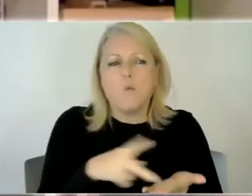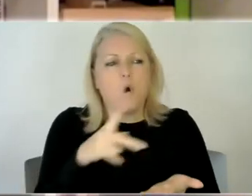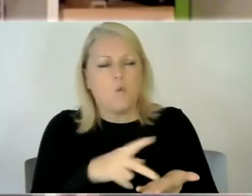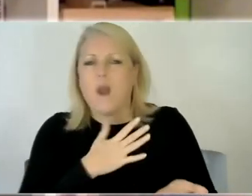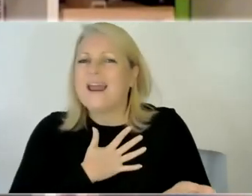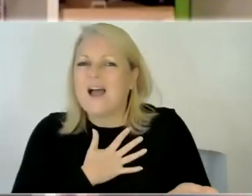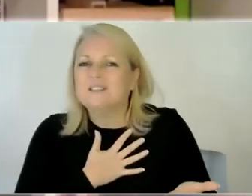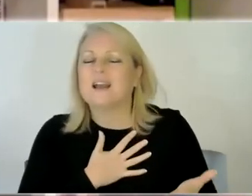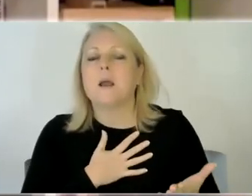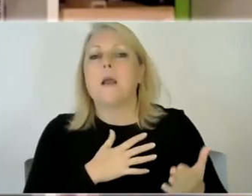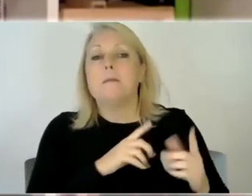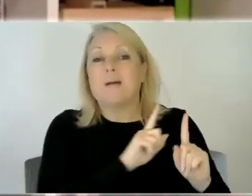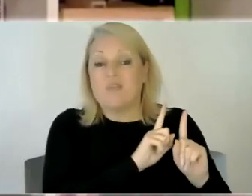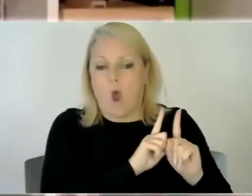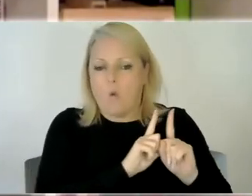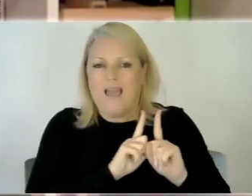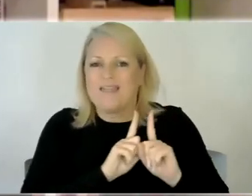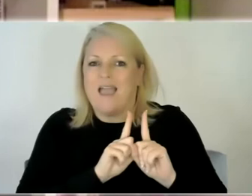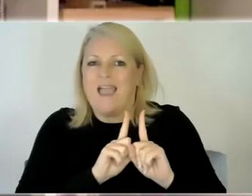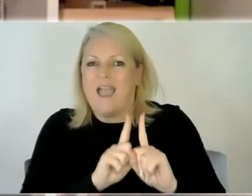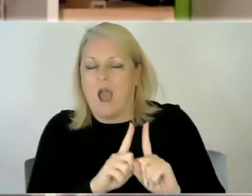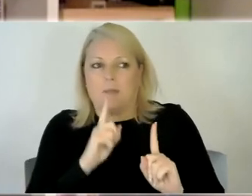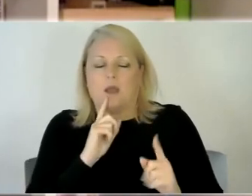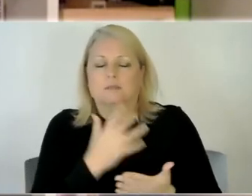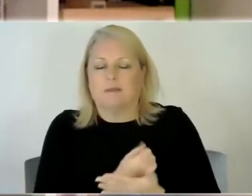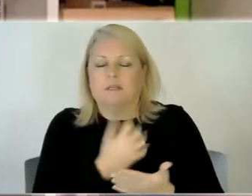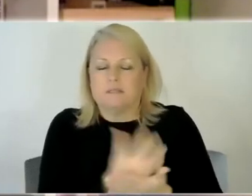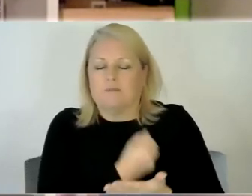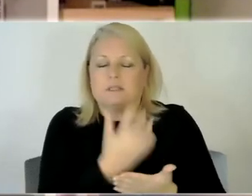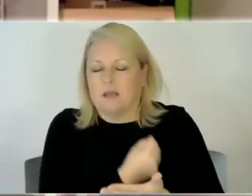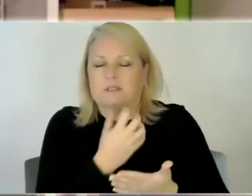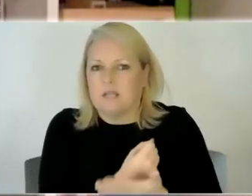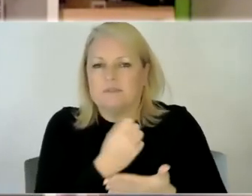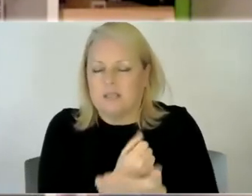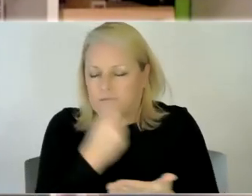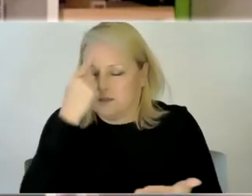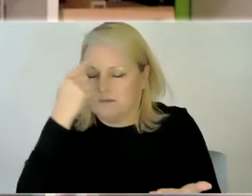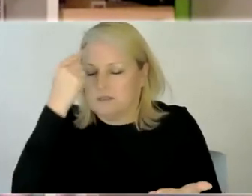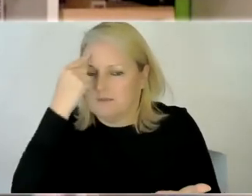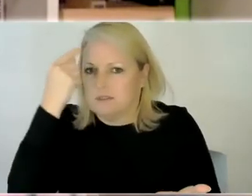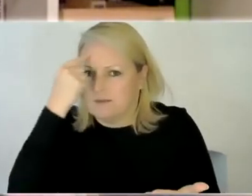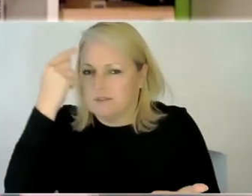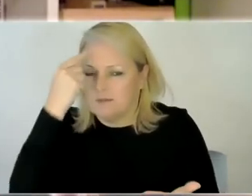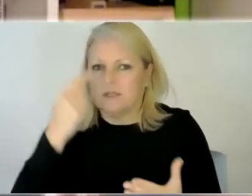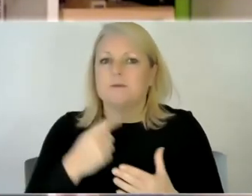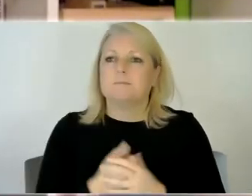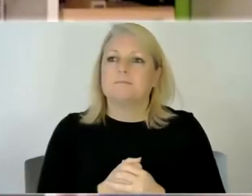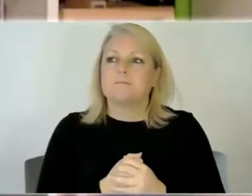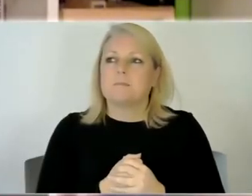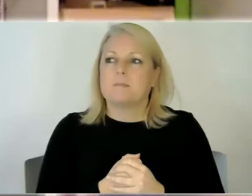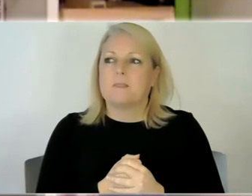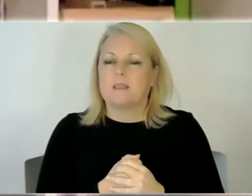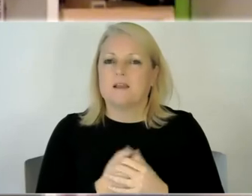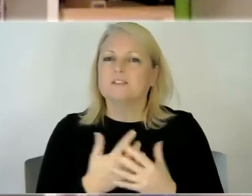way they just i just gotta get him to keep him safe there's gotta keep him safe and you know you you're like so it just builds up this this whole